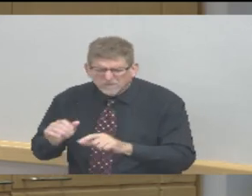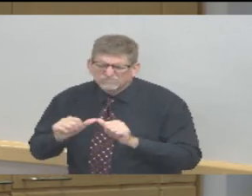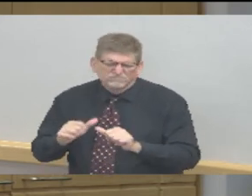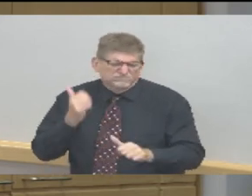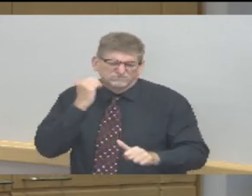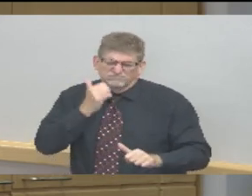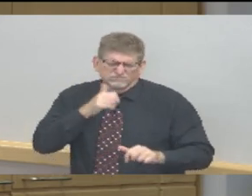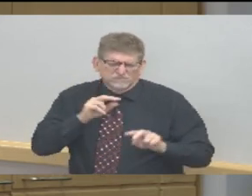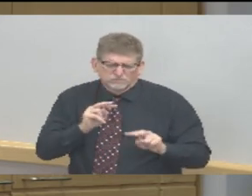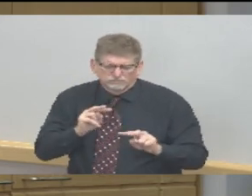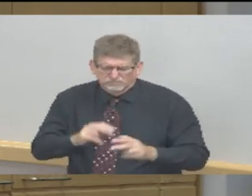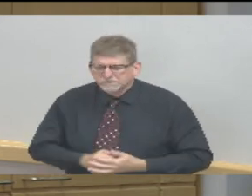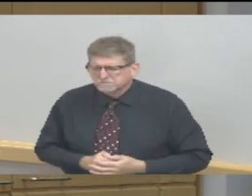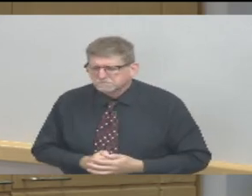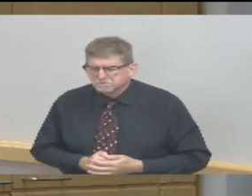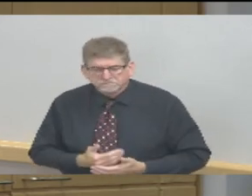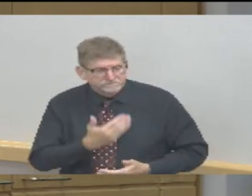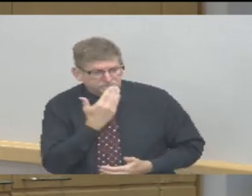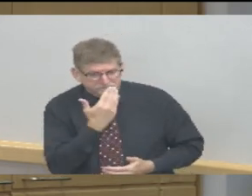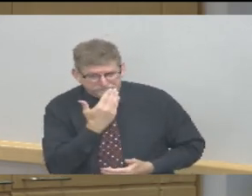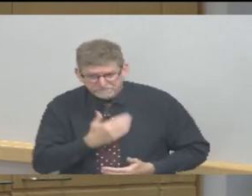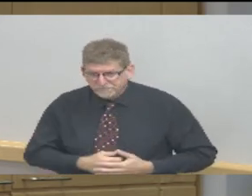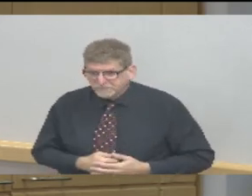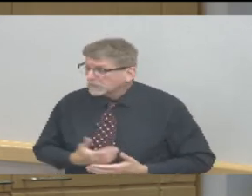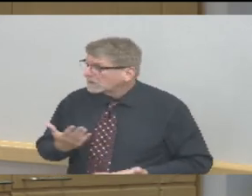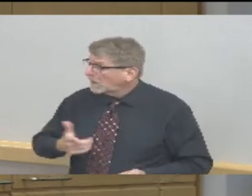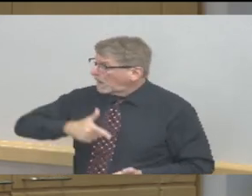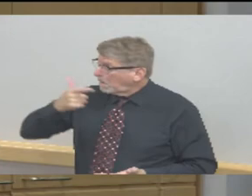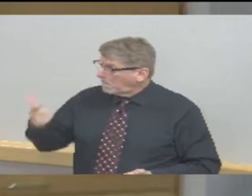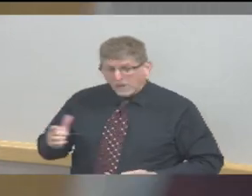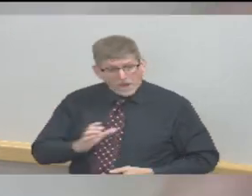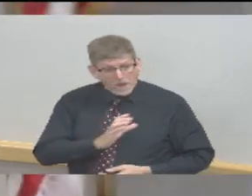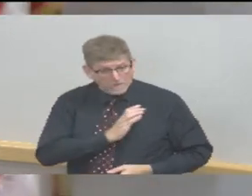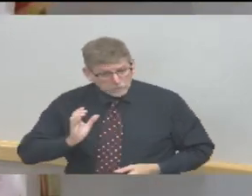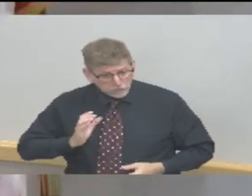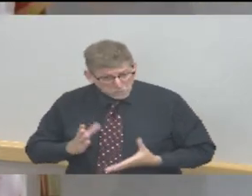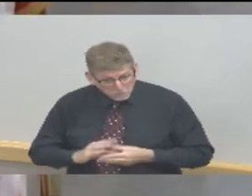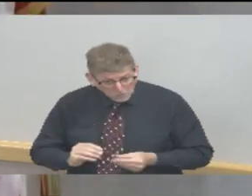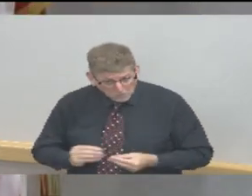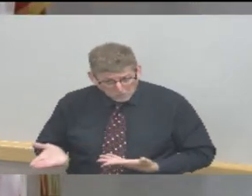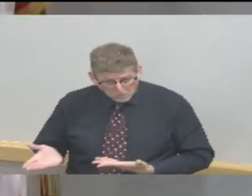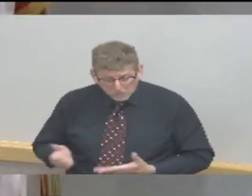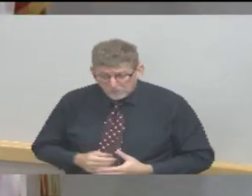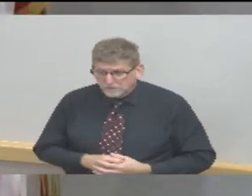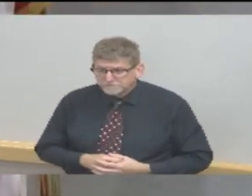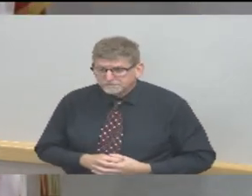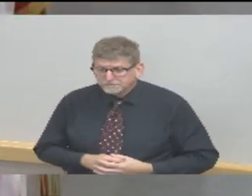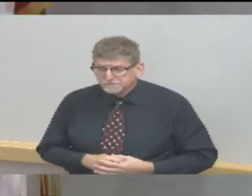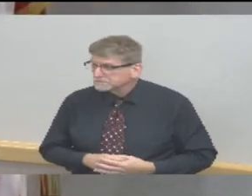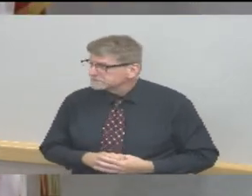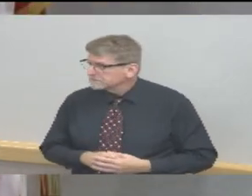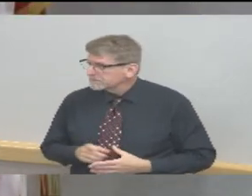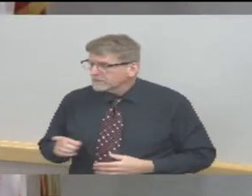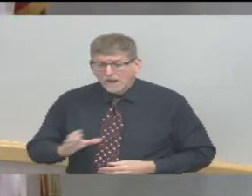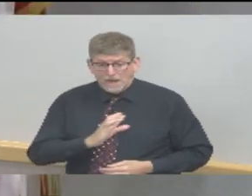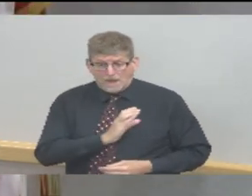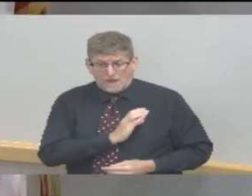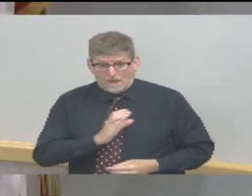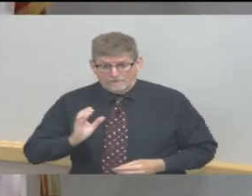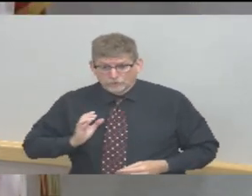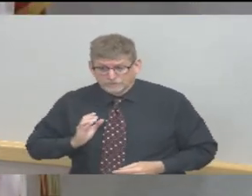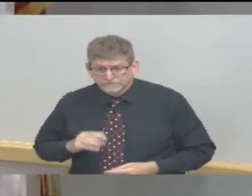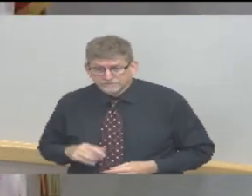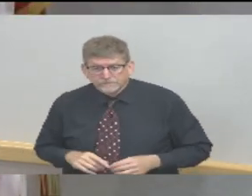Commissioner Brown? Well on on behalf of the Board of Commissioners and the mayors of our two cities but thank you again